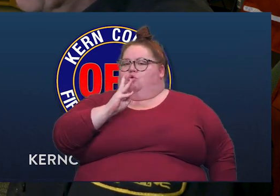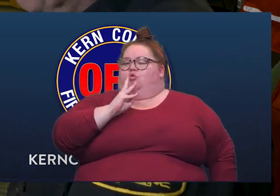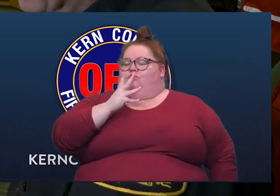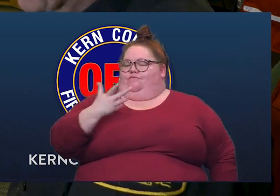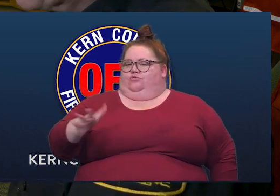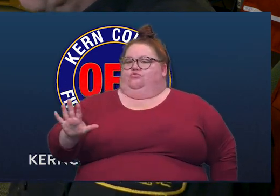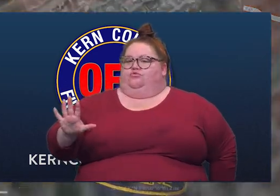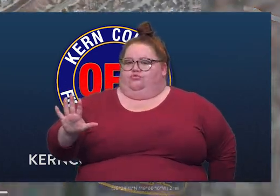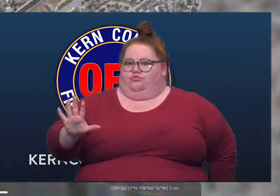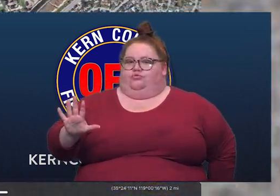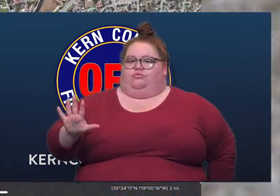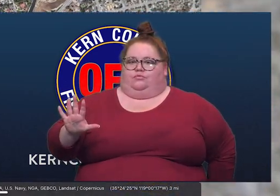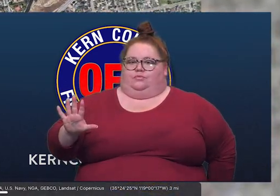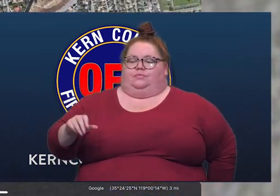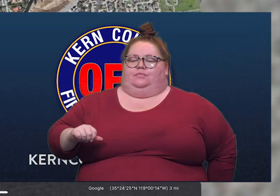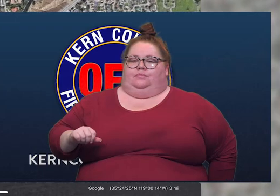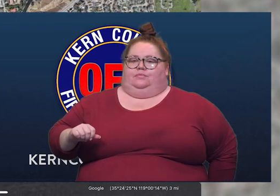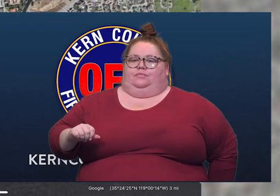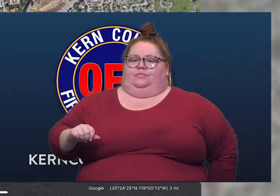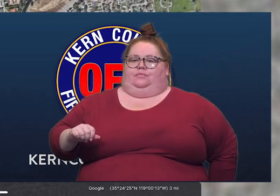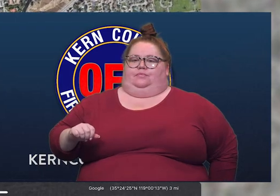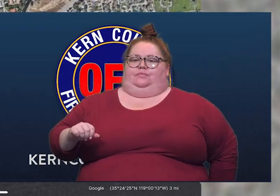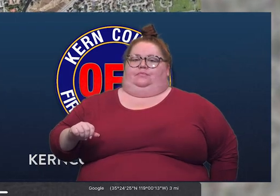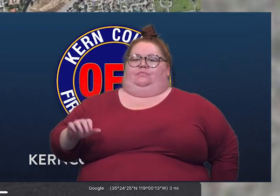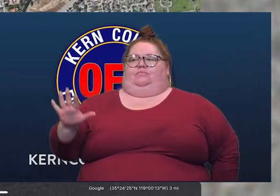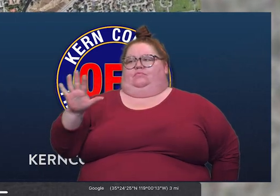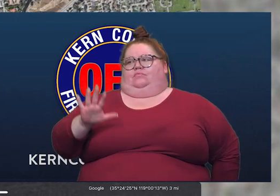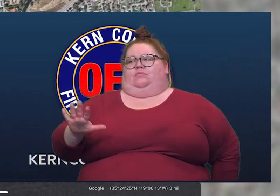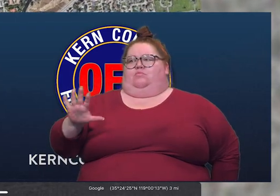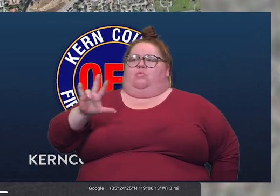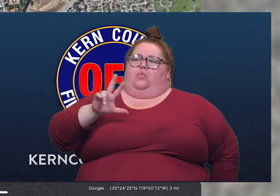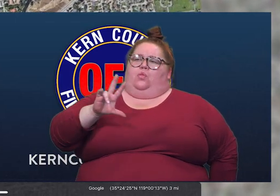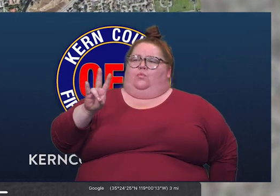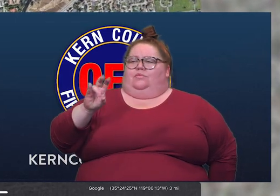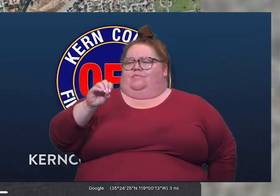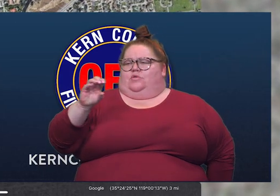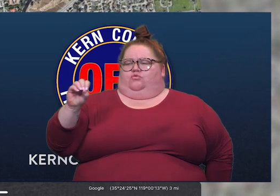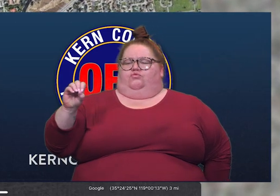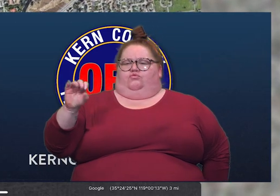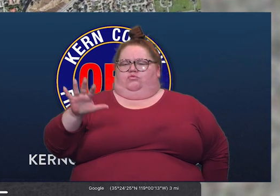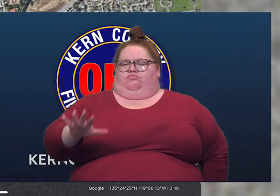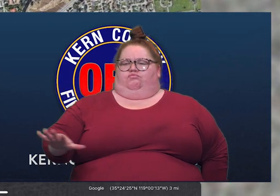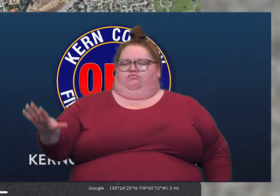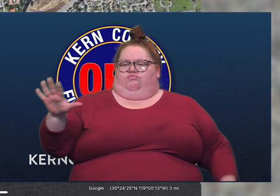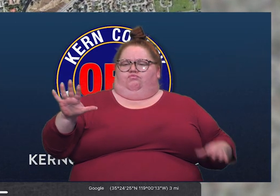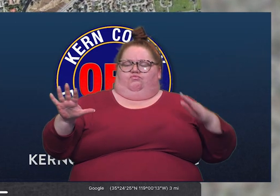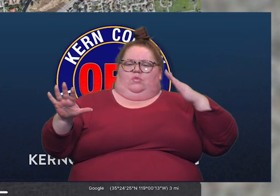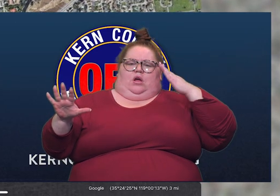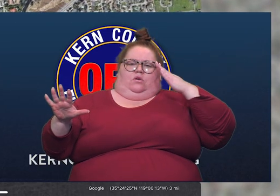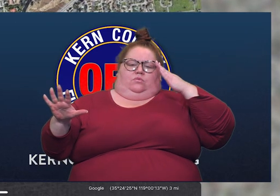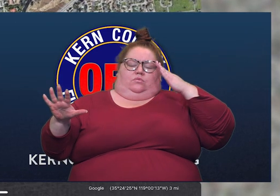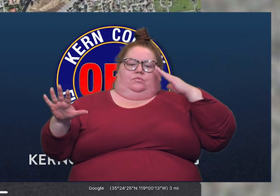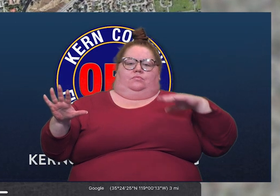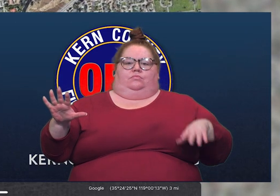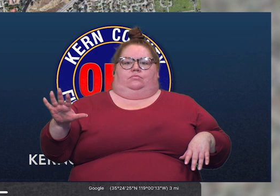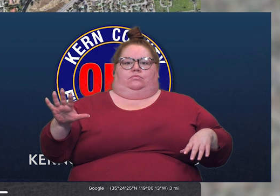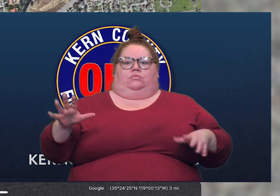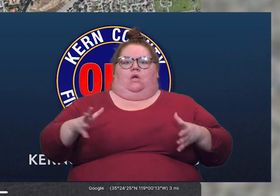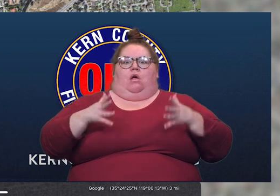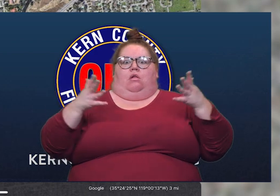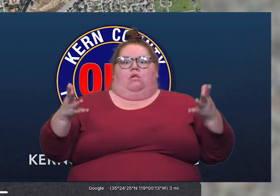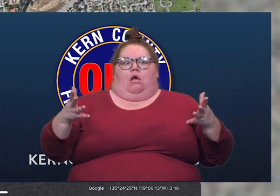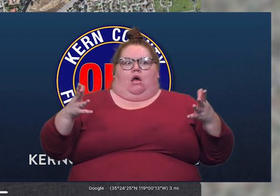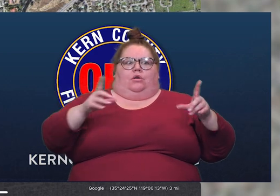CFS off the river. So now we're around 3,700 in that general area. So there's a lot of maps